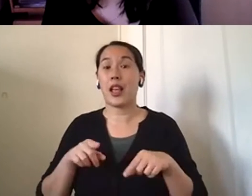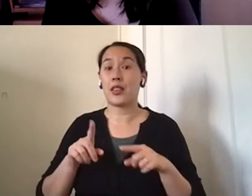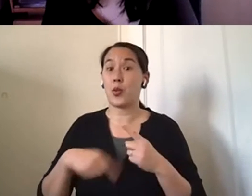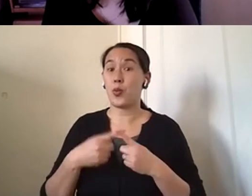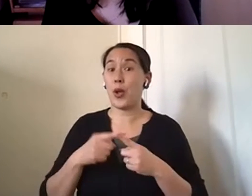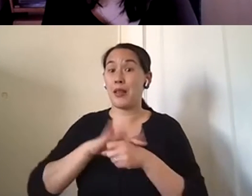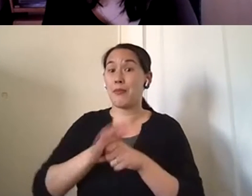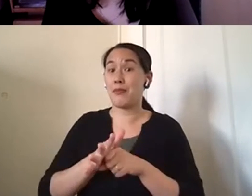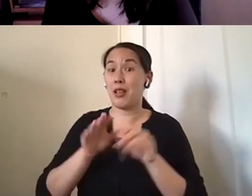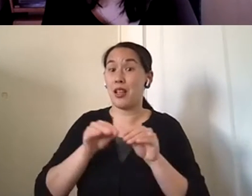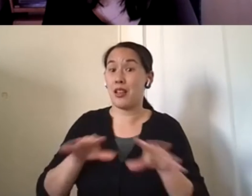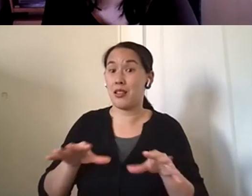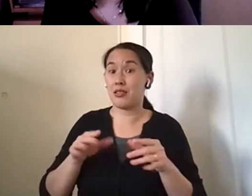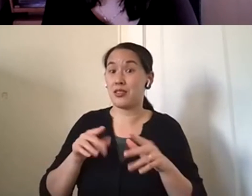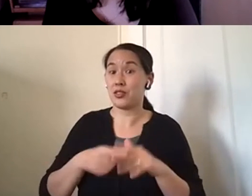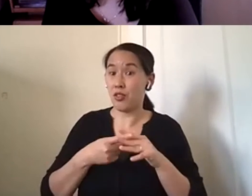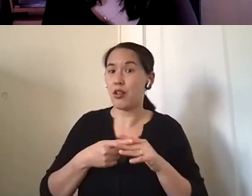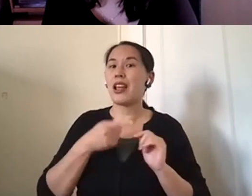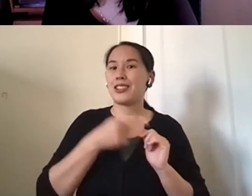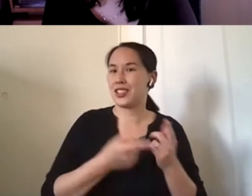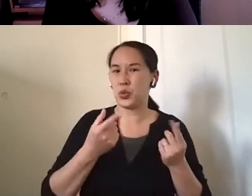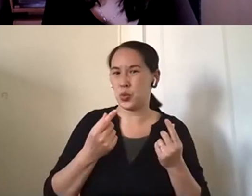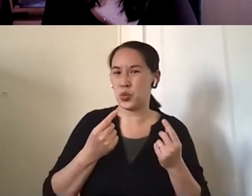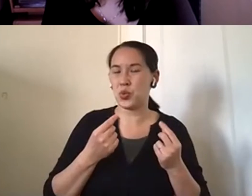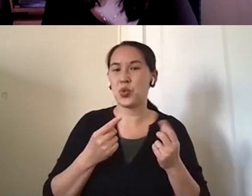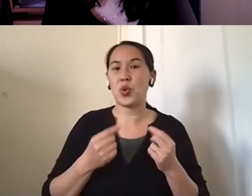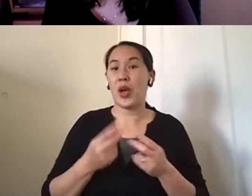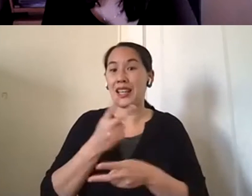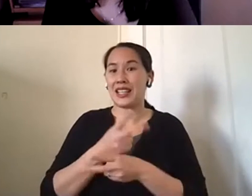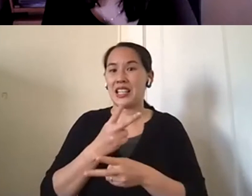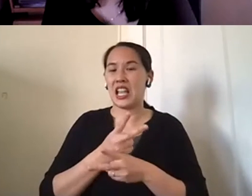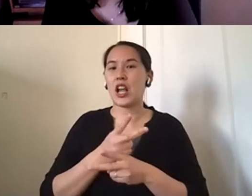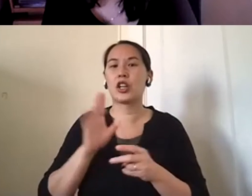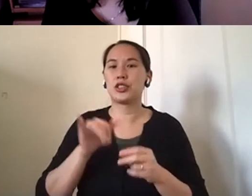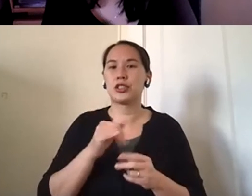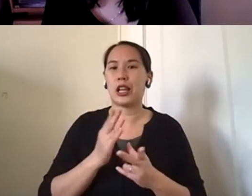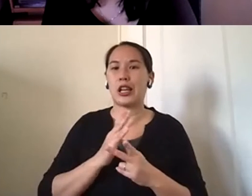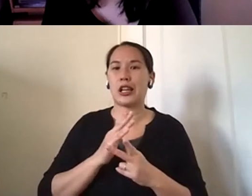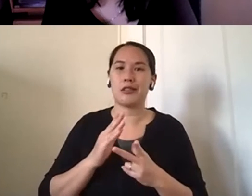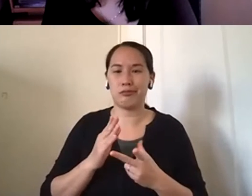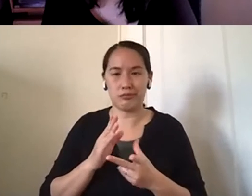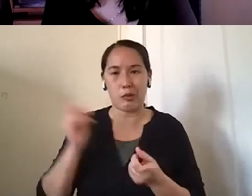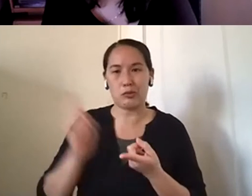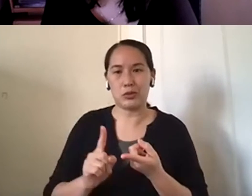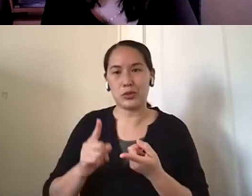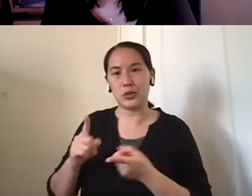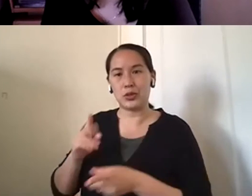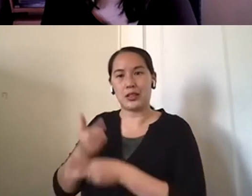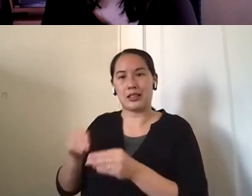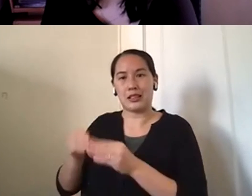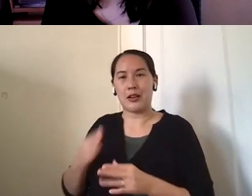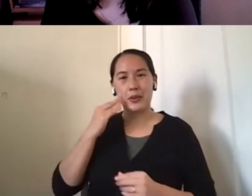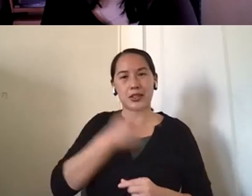decided to cut back on care, um, because she felt that he didn't need as much and she was home and able to provide that for him.